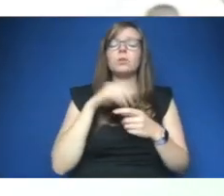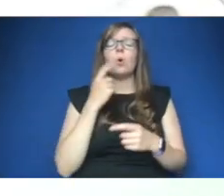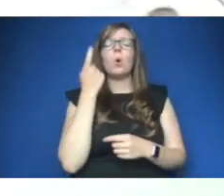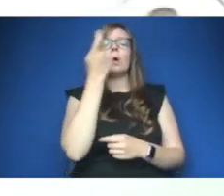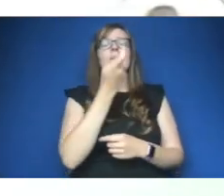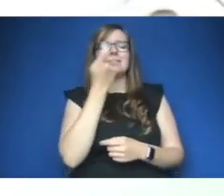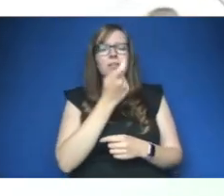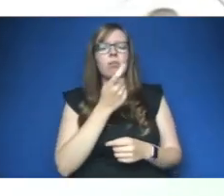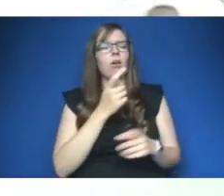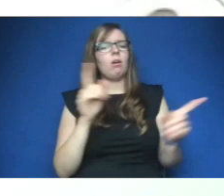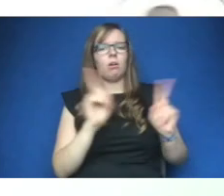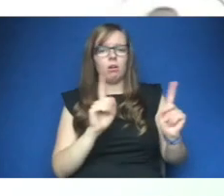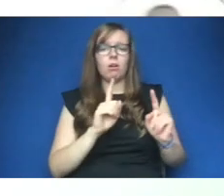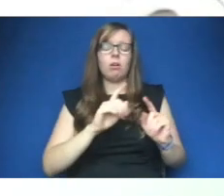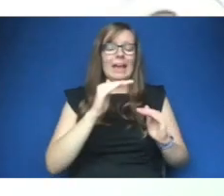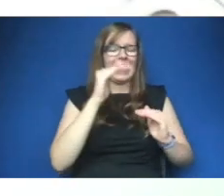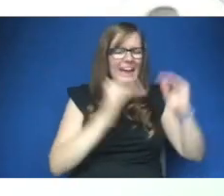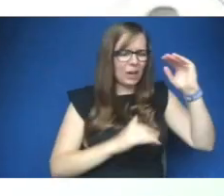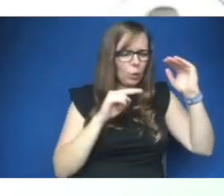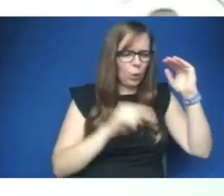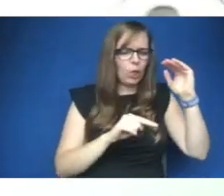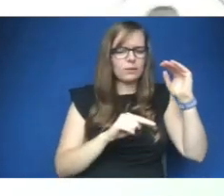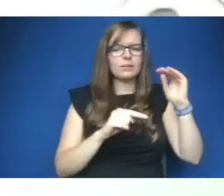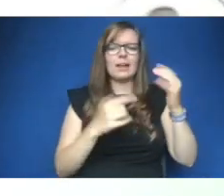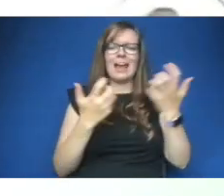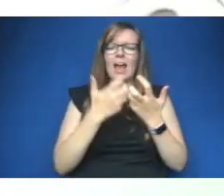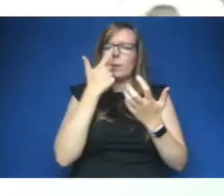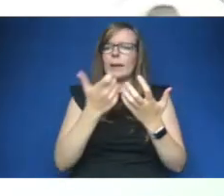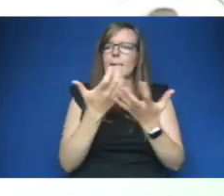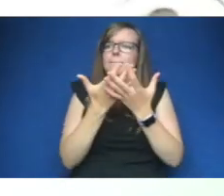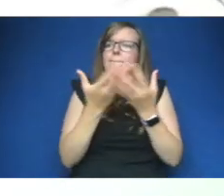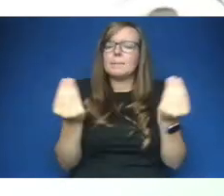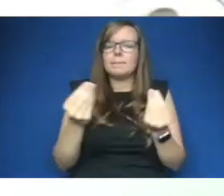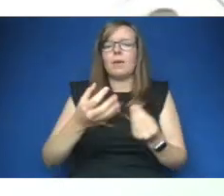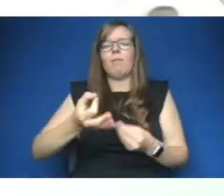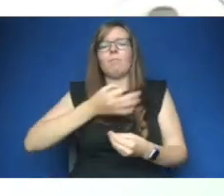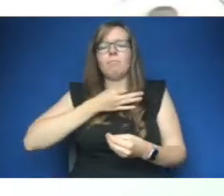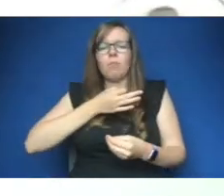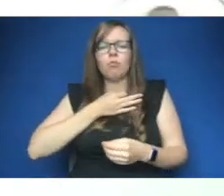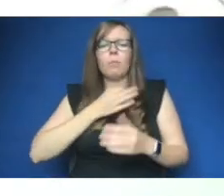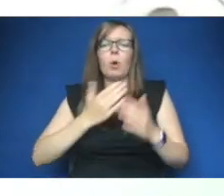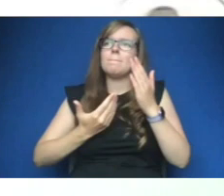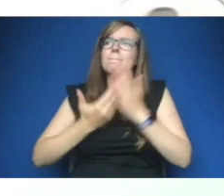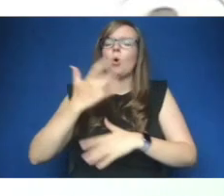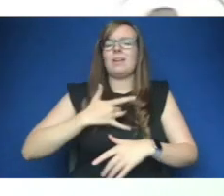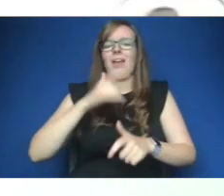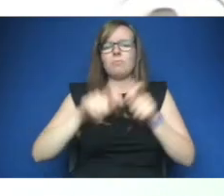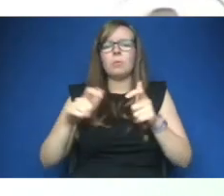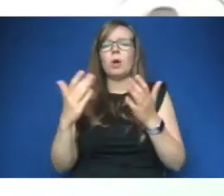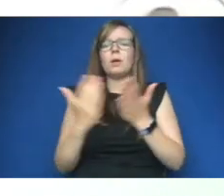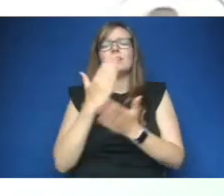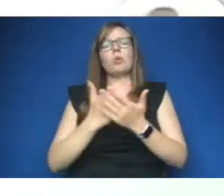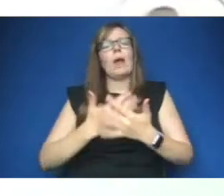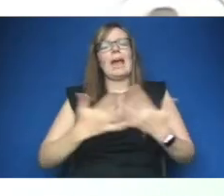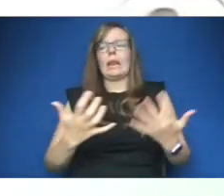inequalities and climate change to mitigate impacts on vulnerable and marginalized people make sure that any kind of resilient action or